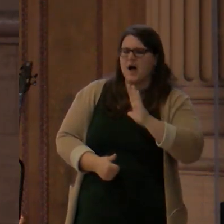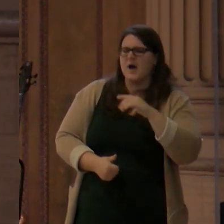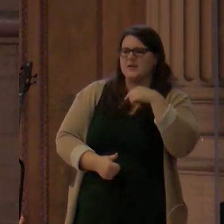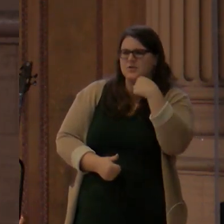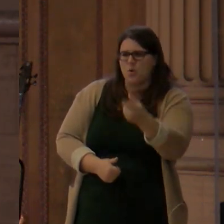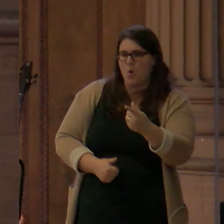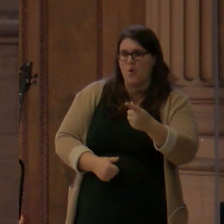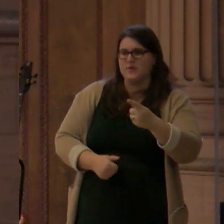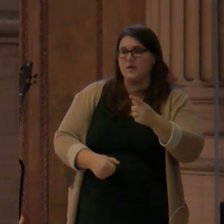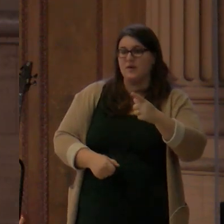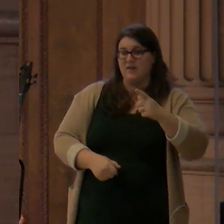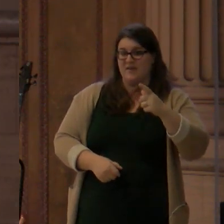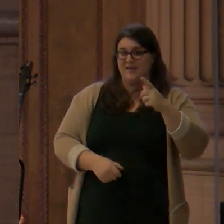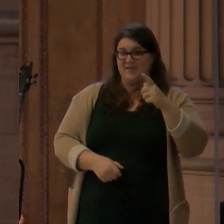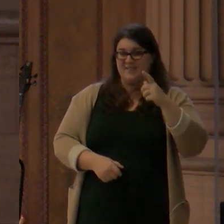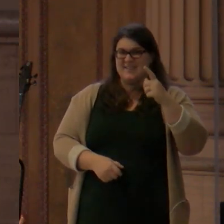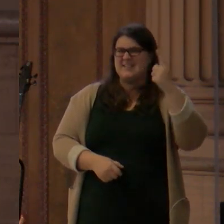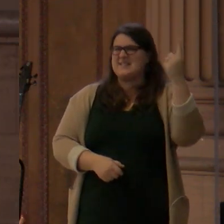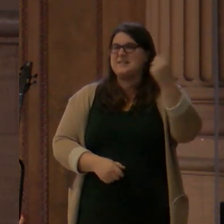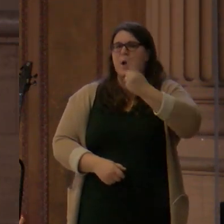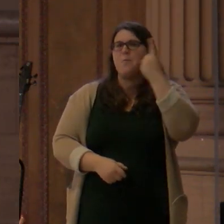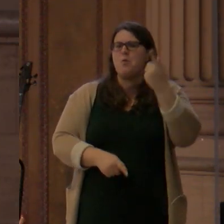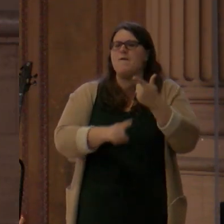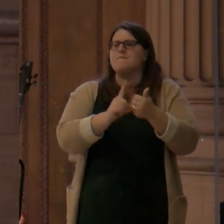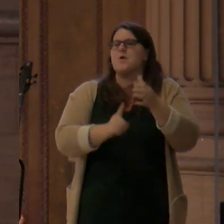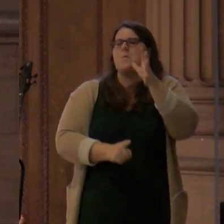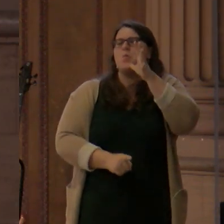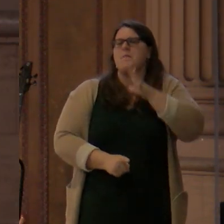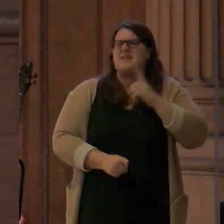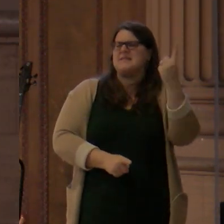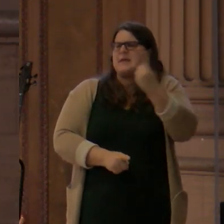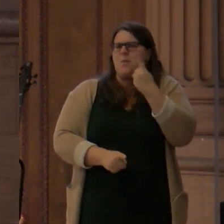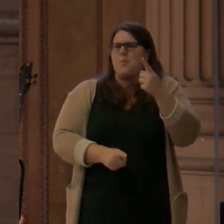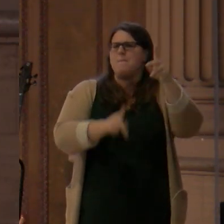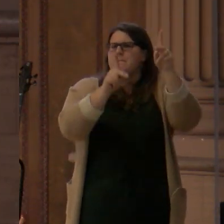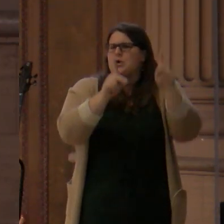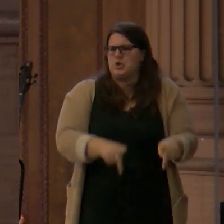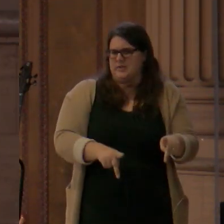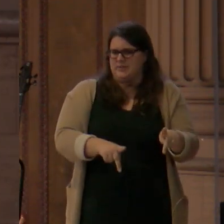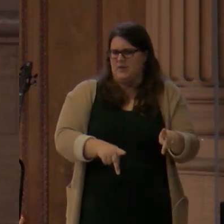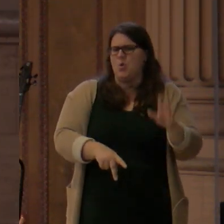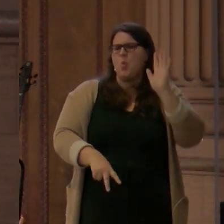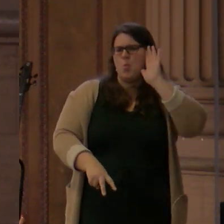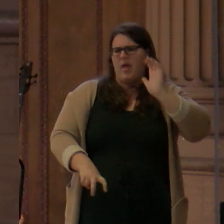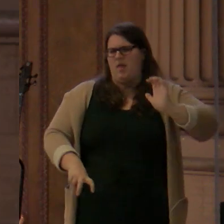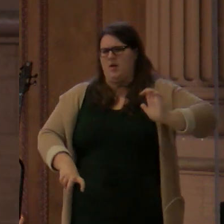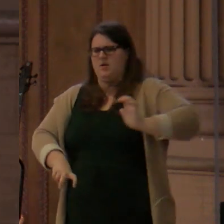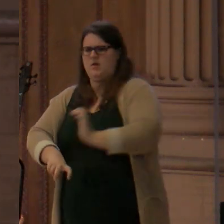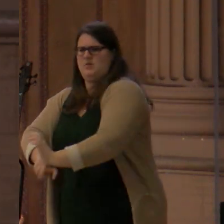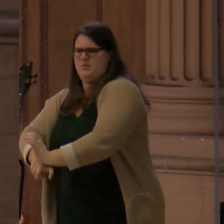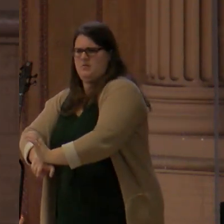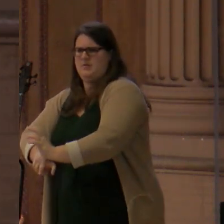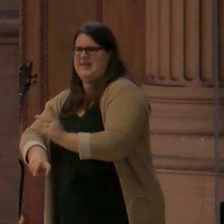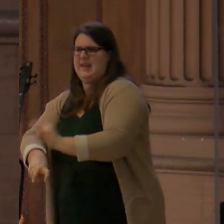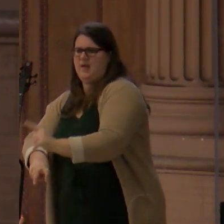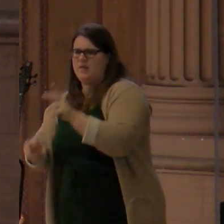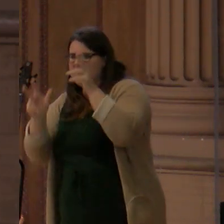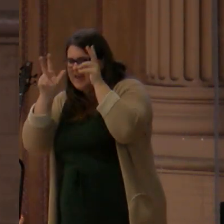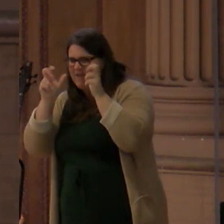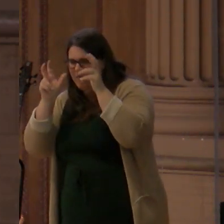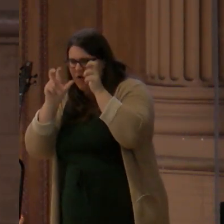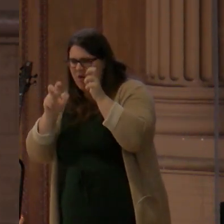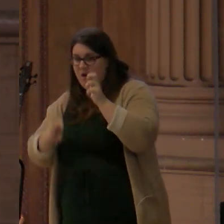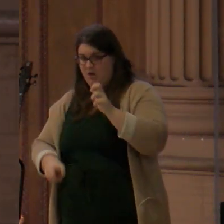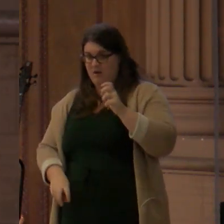of like if you wake up in the morning, the sun's already out, and you kind of pull the curtain back just a little bit. So a single light fills up the